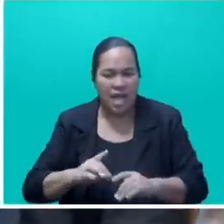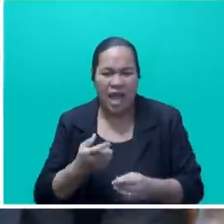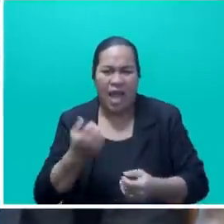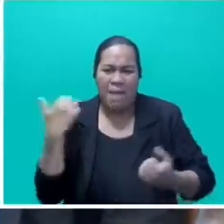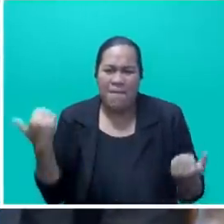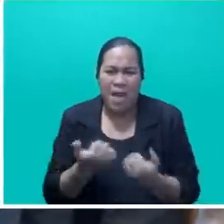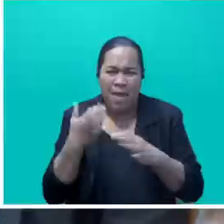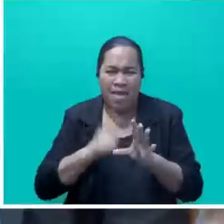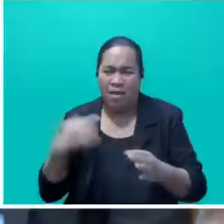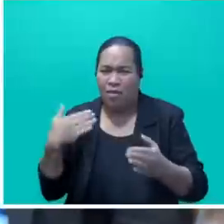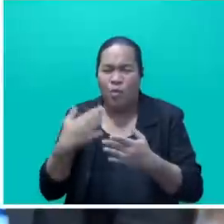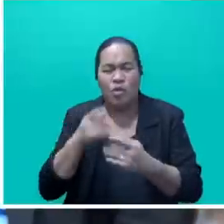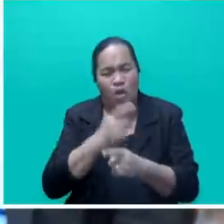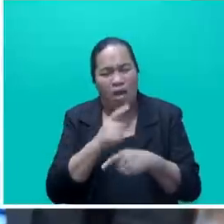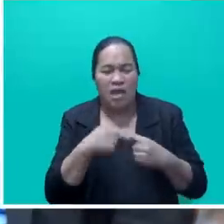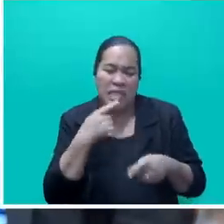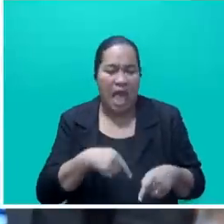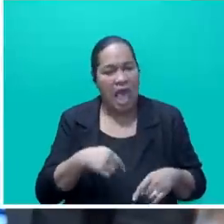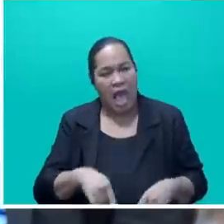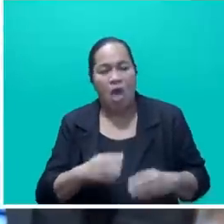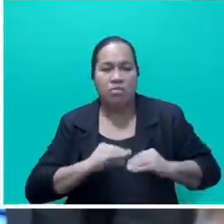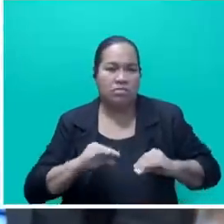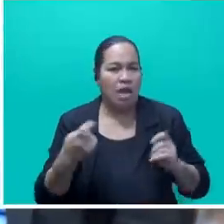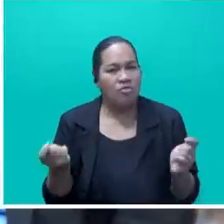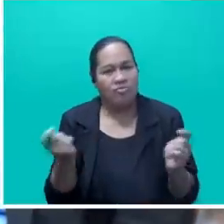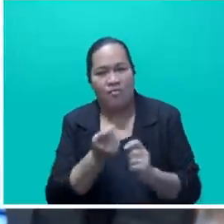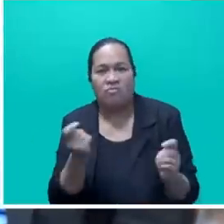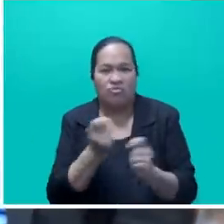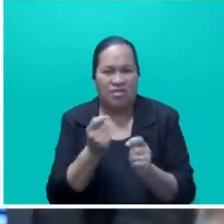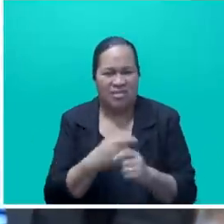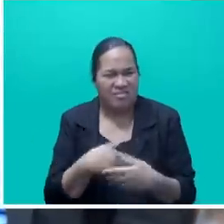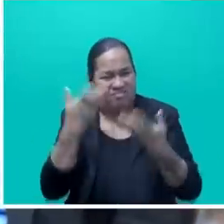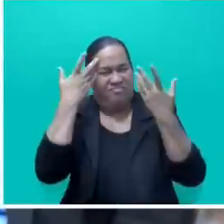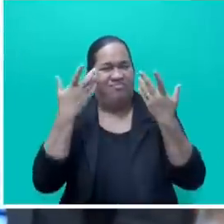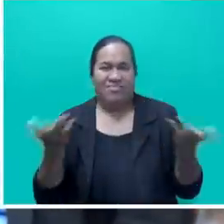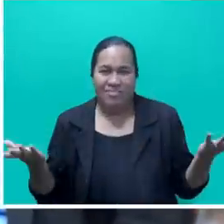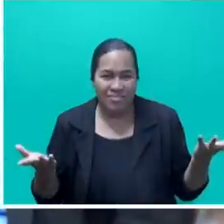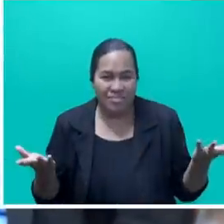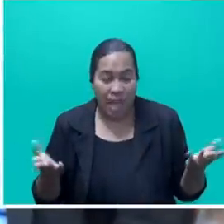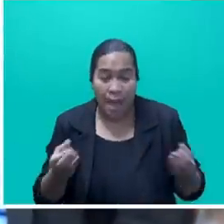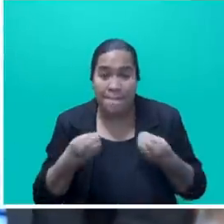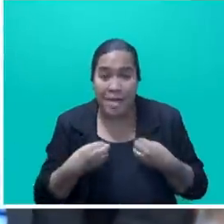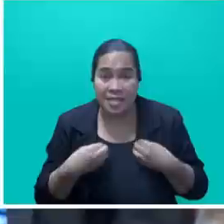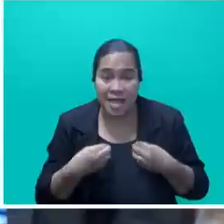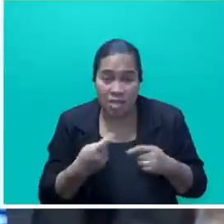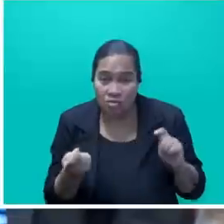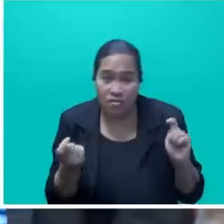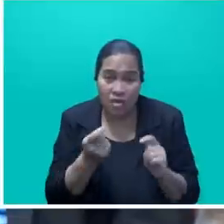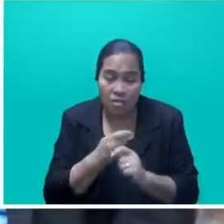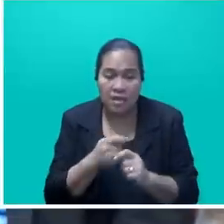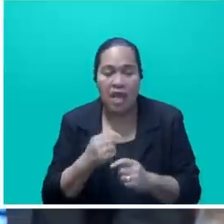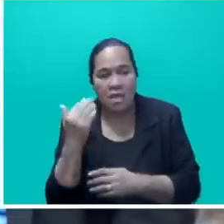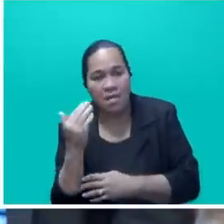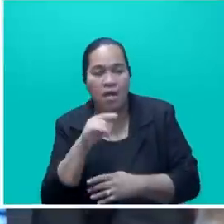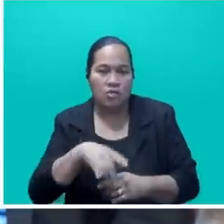business reforms in this August house. To what end? I don't know. Business reforms should be based on its impact to investors